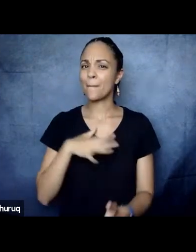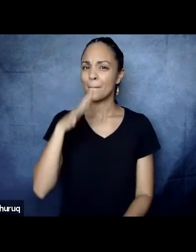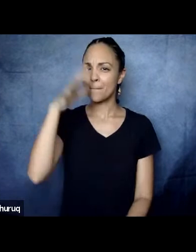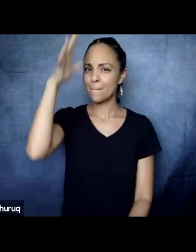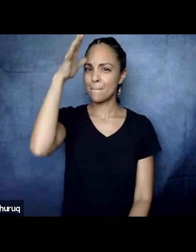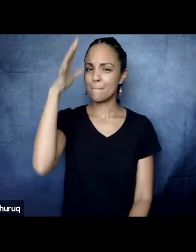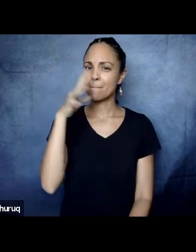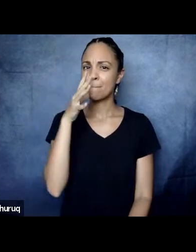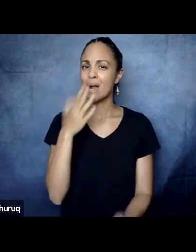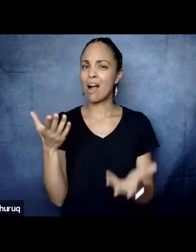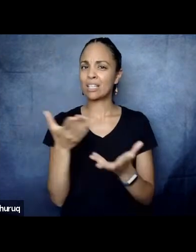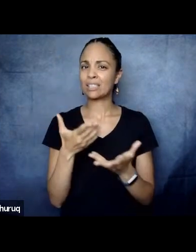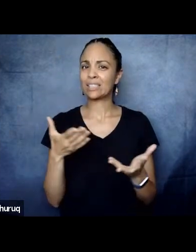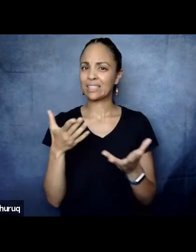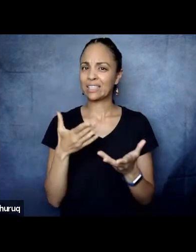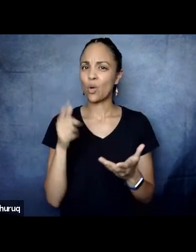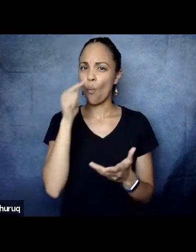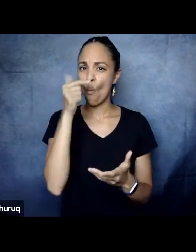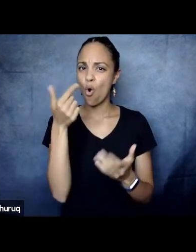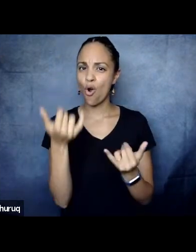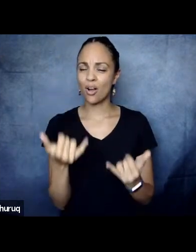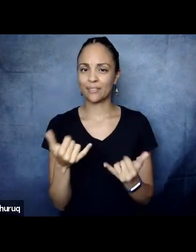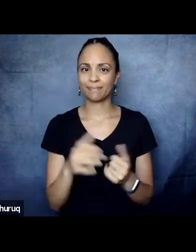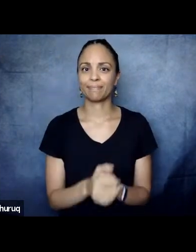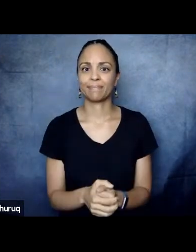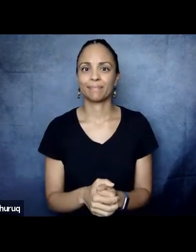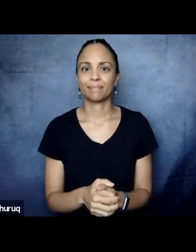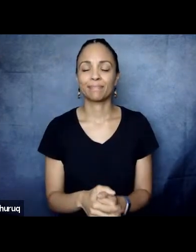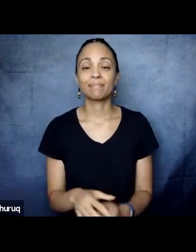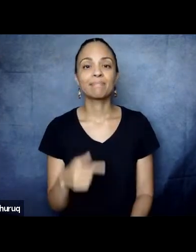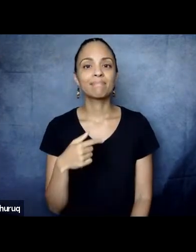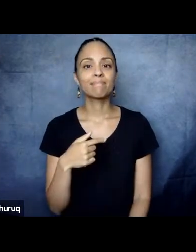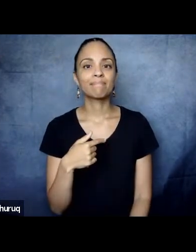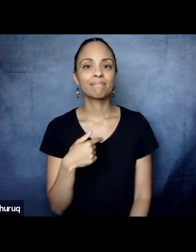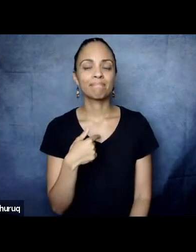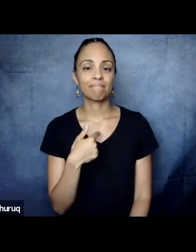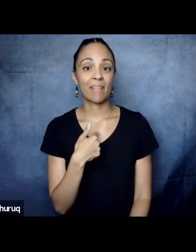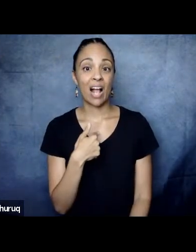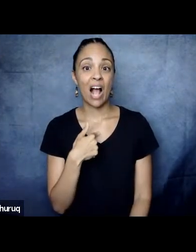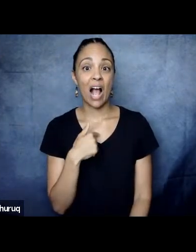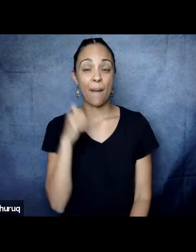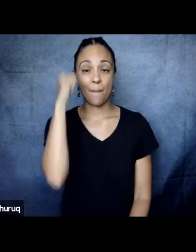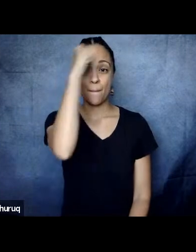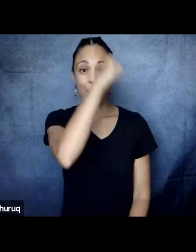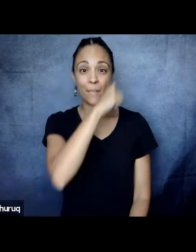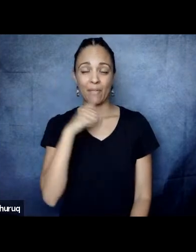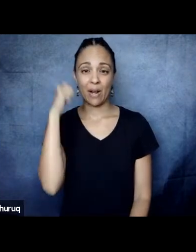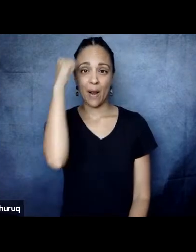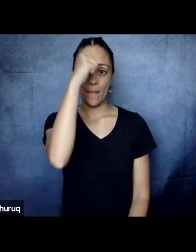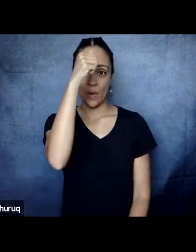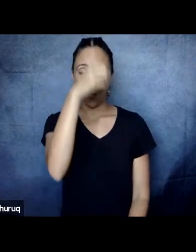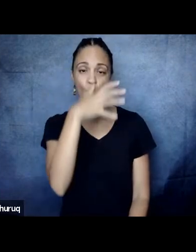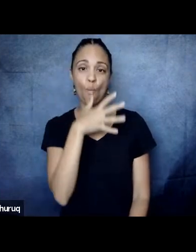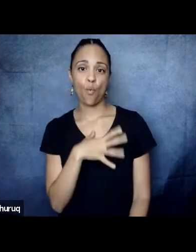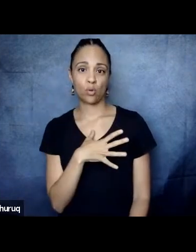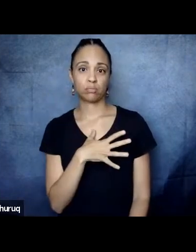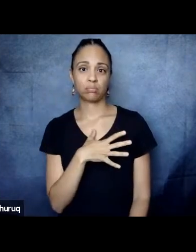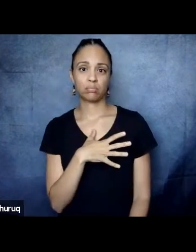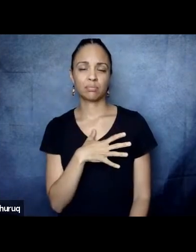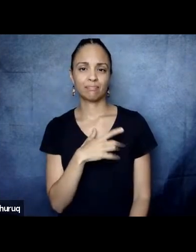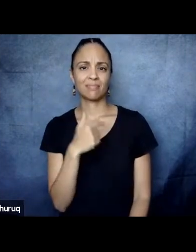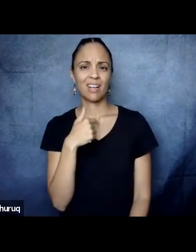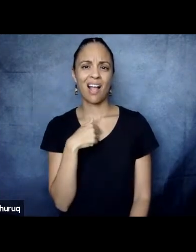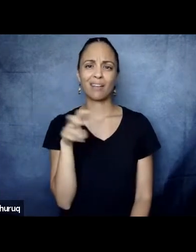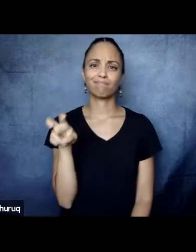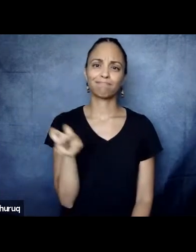you. I am Agikoyo. I am African-American. I am woman. And I float between worlds.